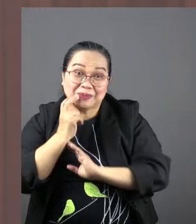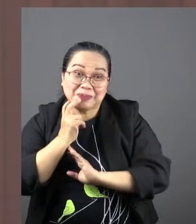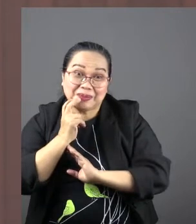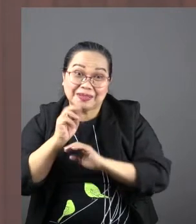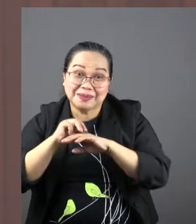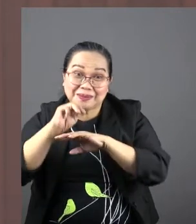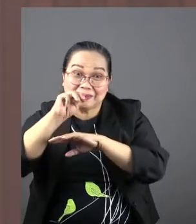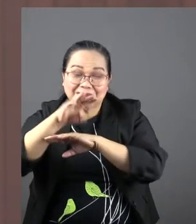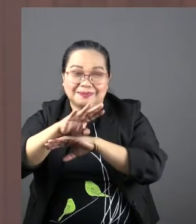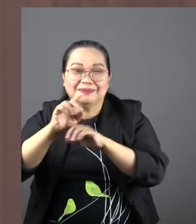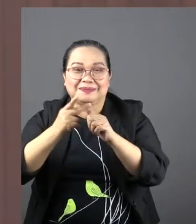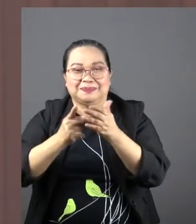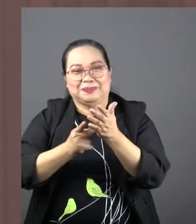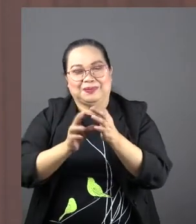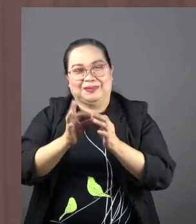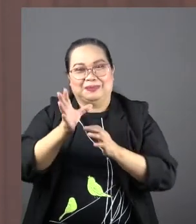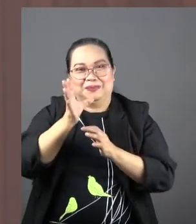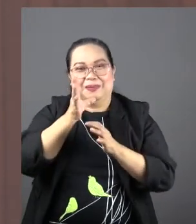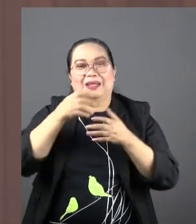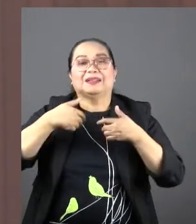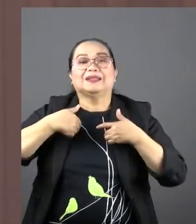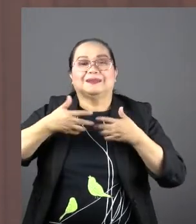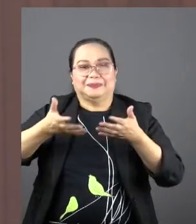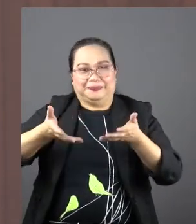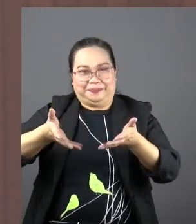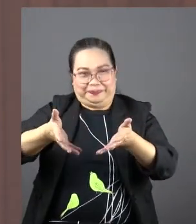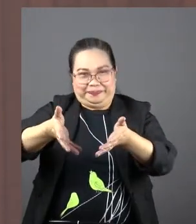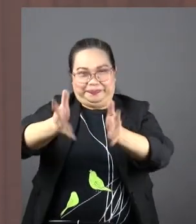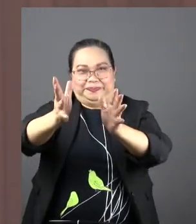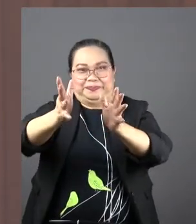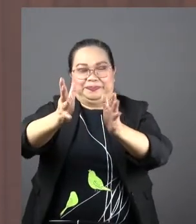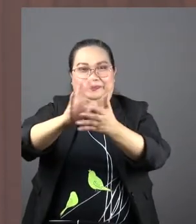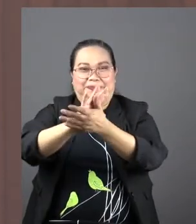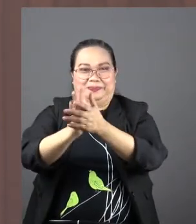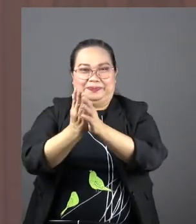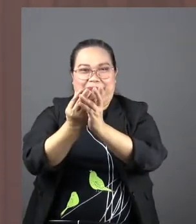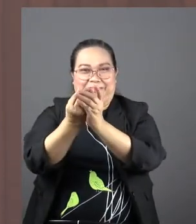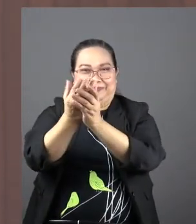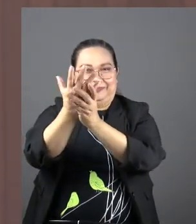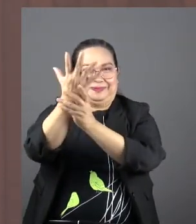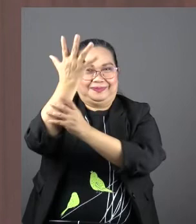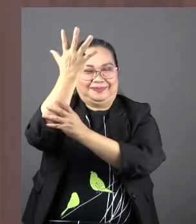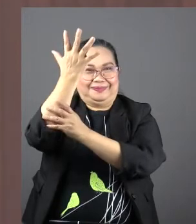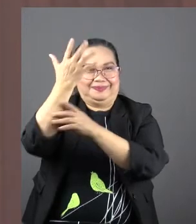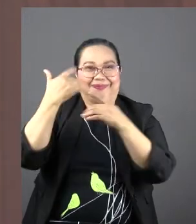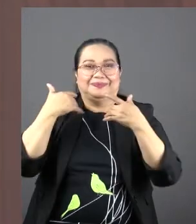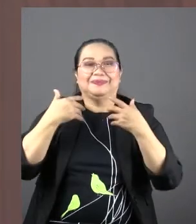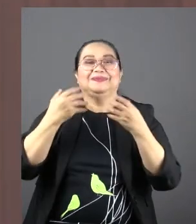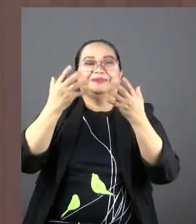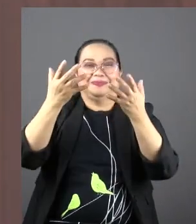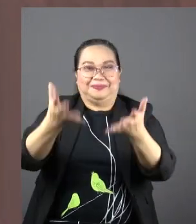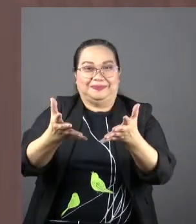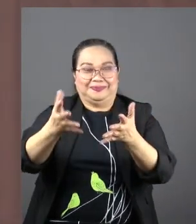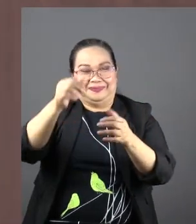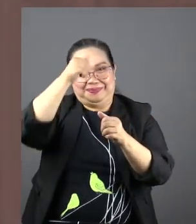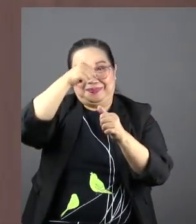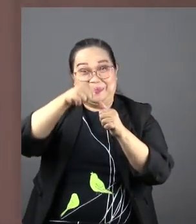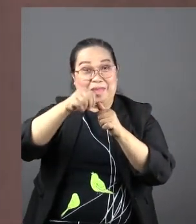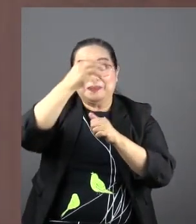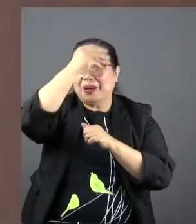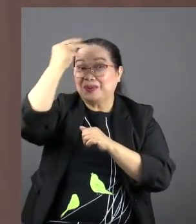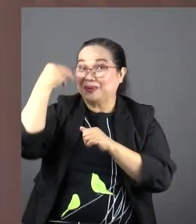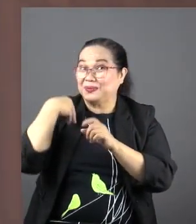motherhood is learning to let go as your children become what they were meant to be. Remember the words of Mary?